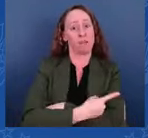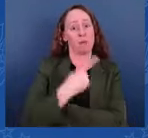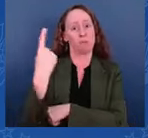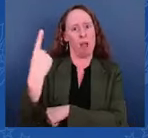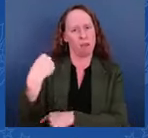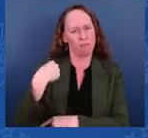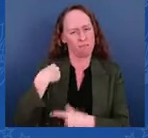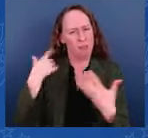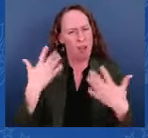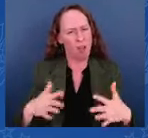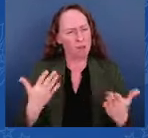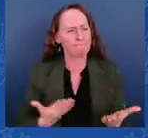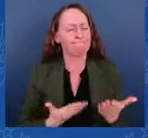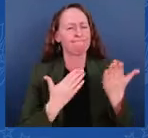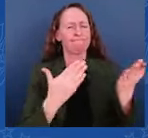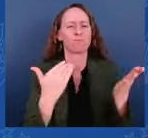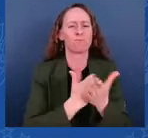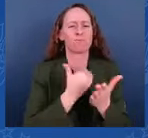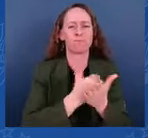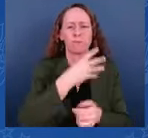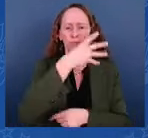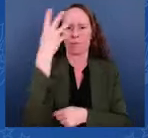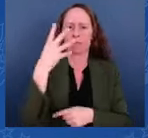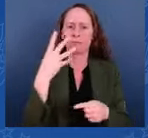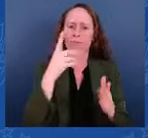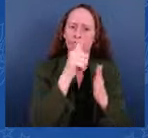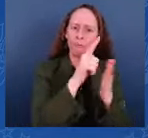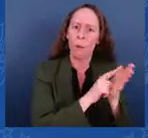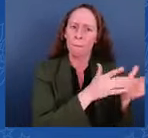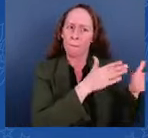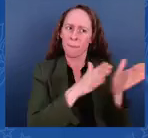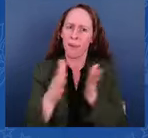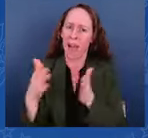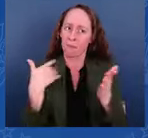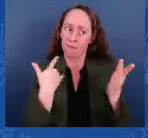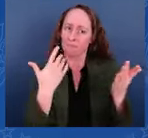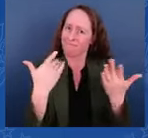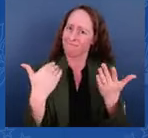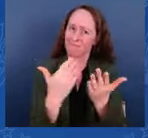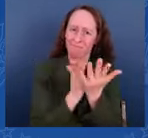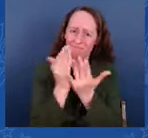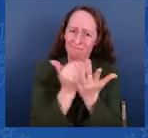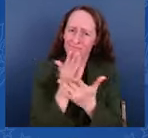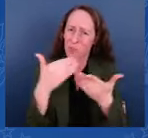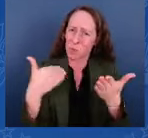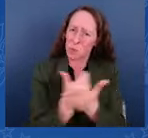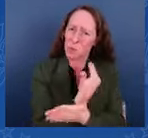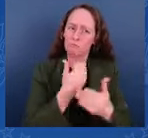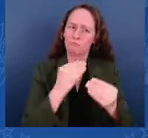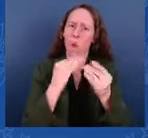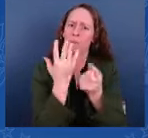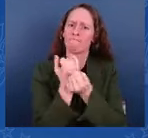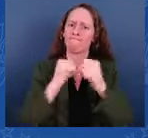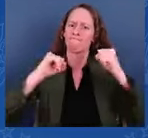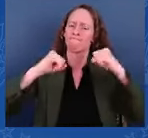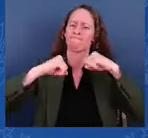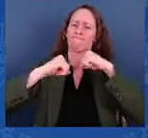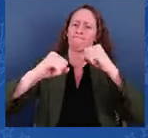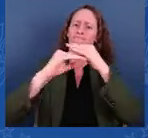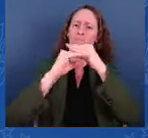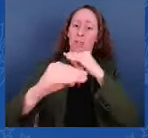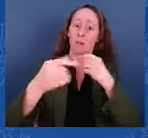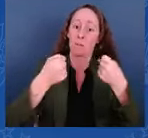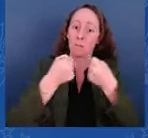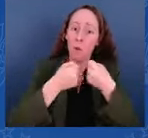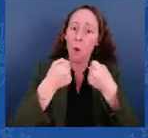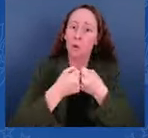system, secure our border, provide a pathway for citizenship, for dreamers, and a lot more. And I'm still fighting to get that